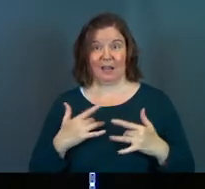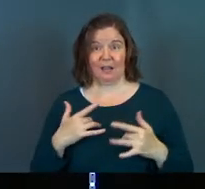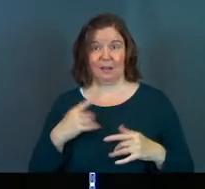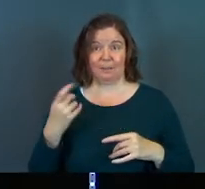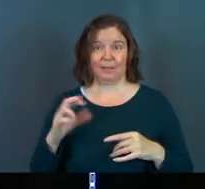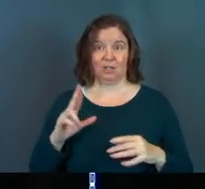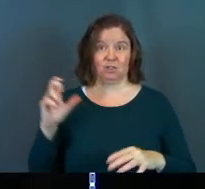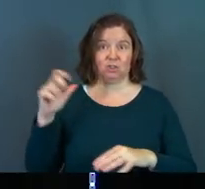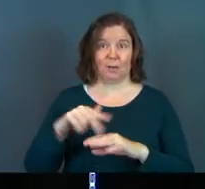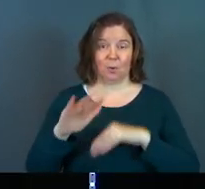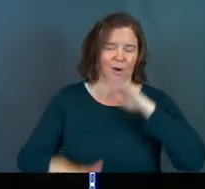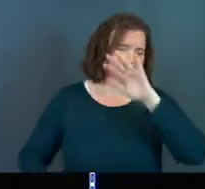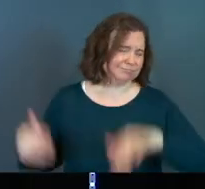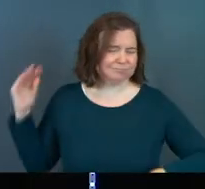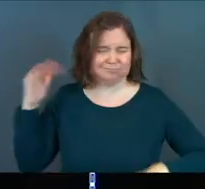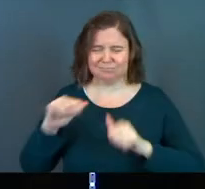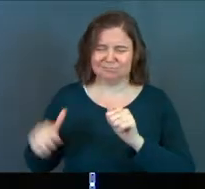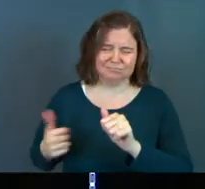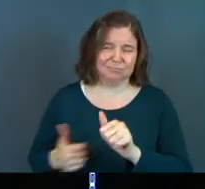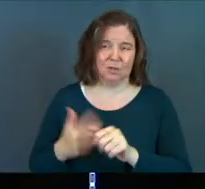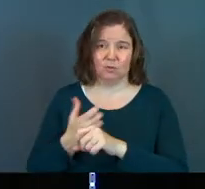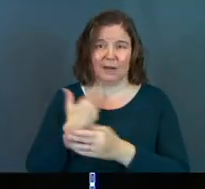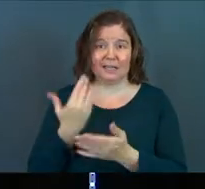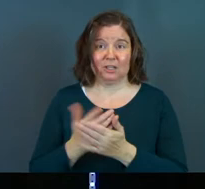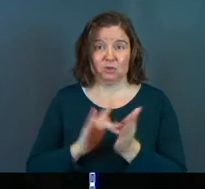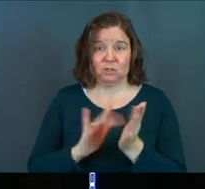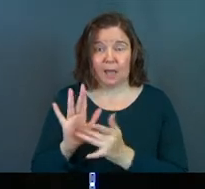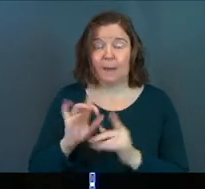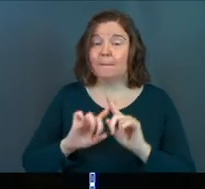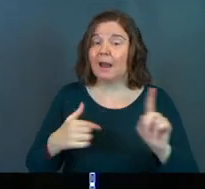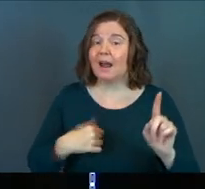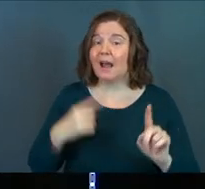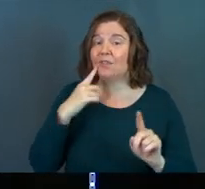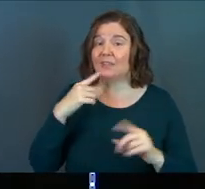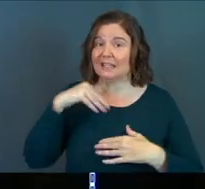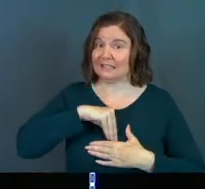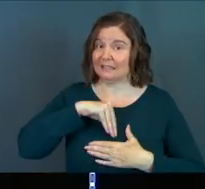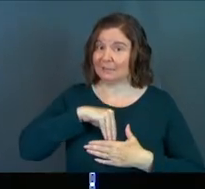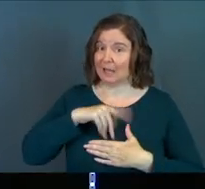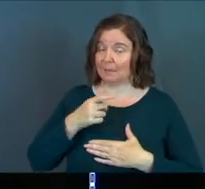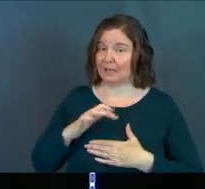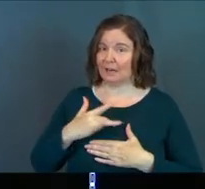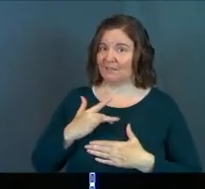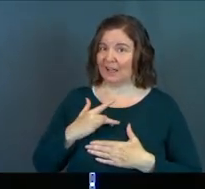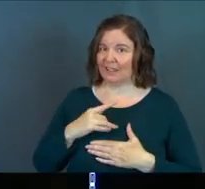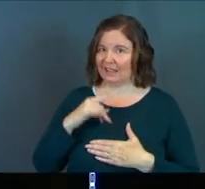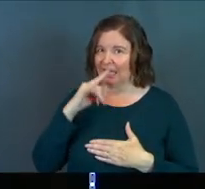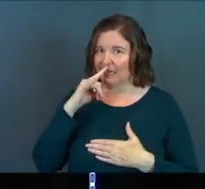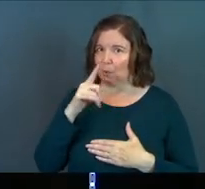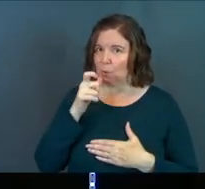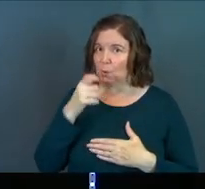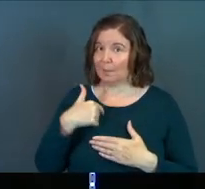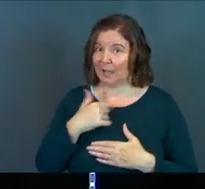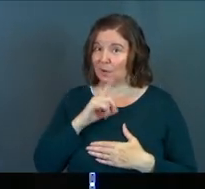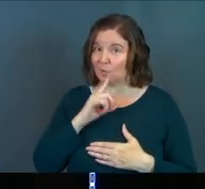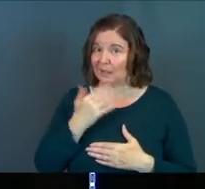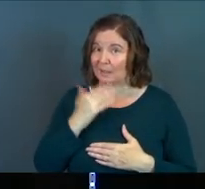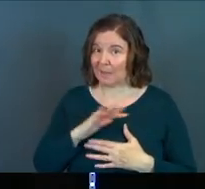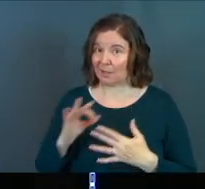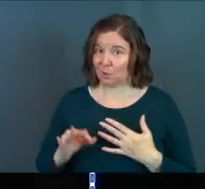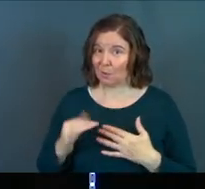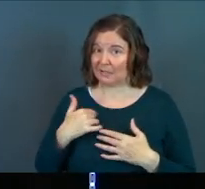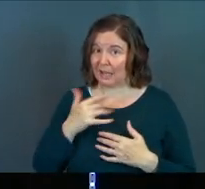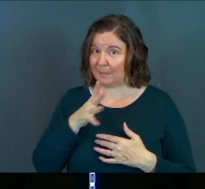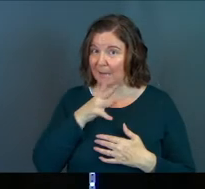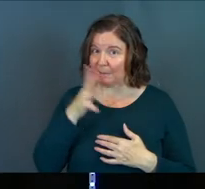scripture says, Peter jumps in the water and he's going, he's going, he's catching, like trying to get to Jesus. But I think like deep down, Peter probably felt like that kid who made a really bad